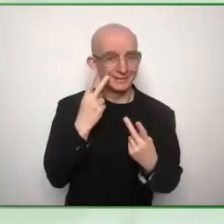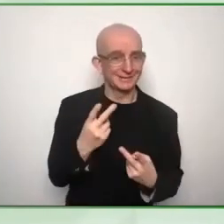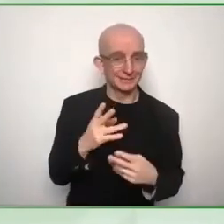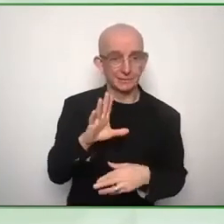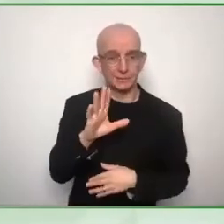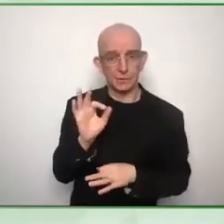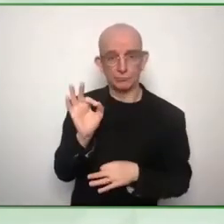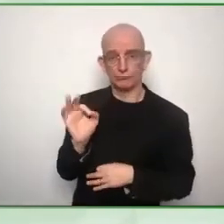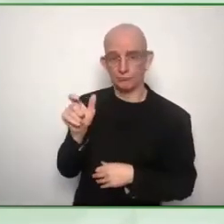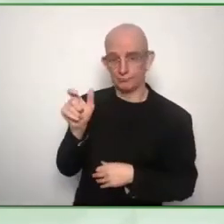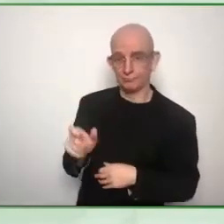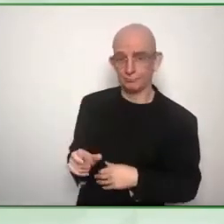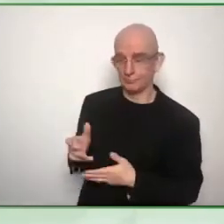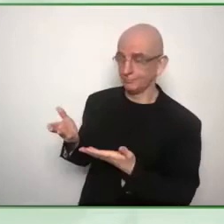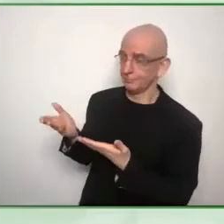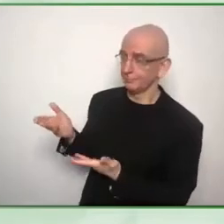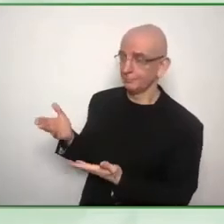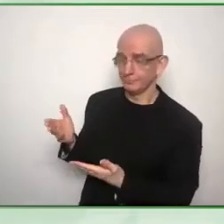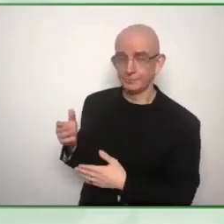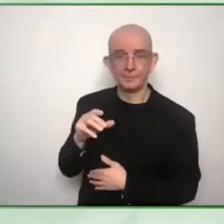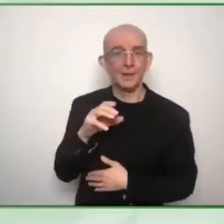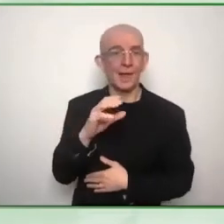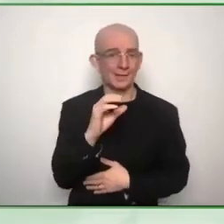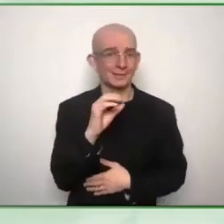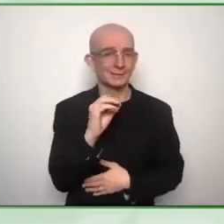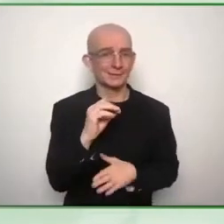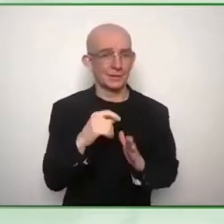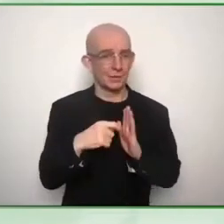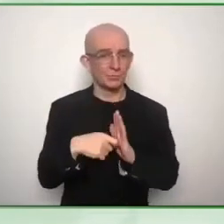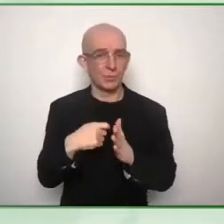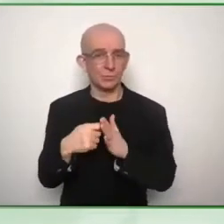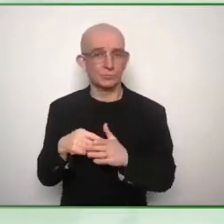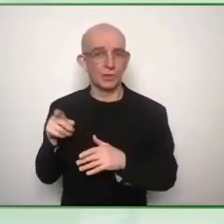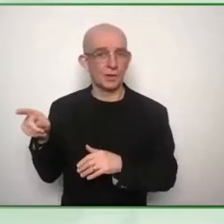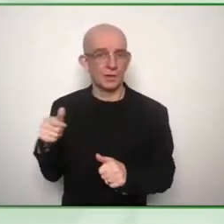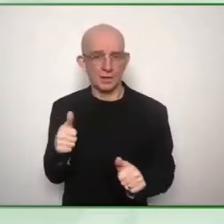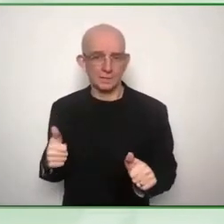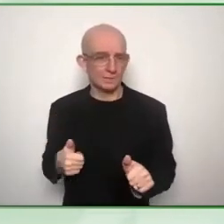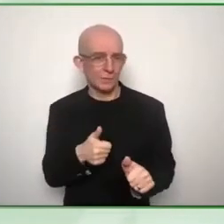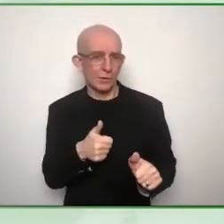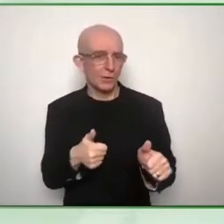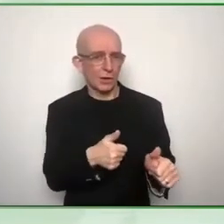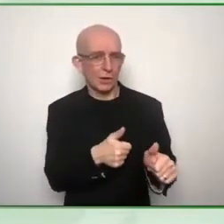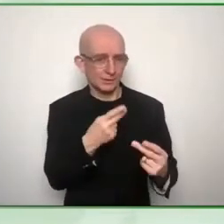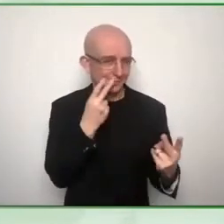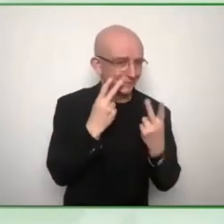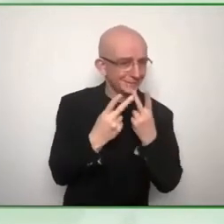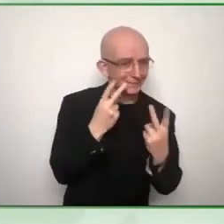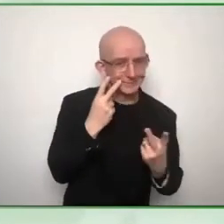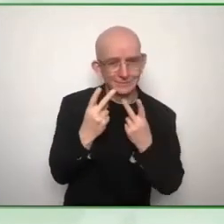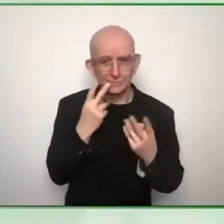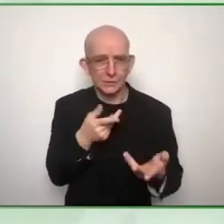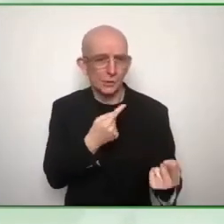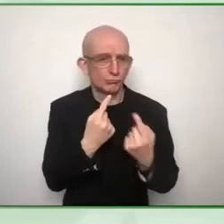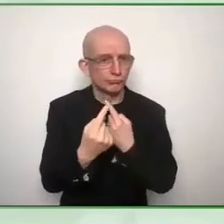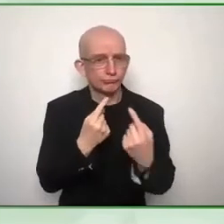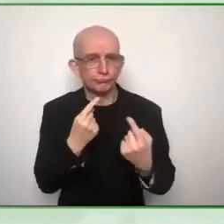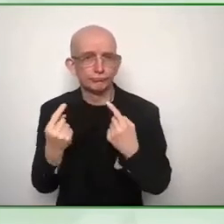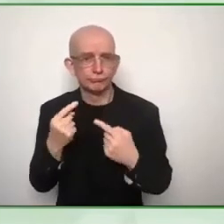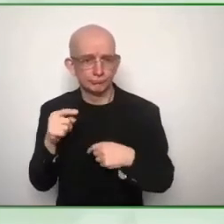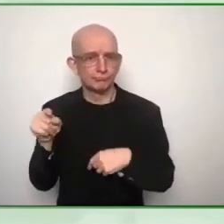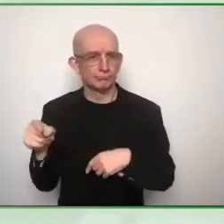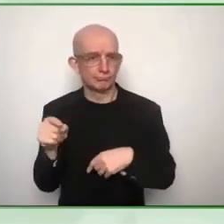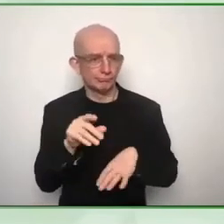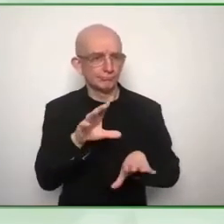symbols and images than of us talking so i would like to give the stage to petra who will narrate and explain some of